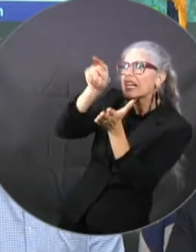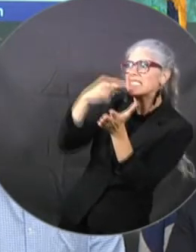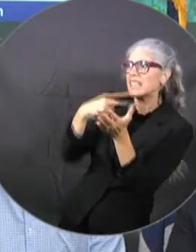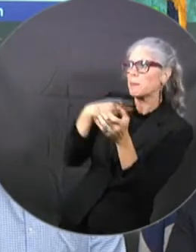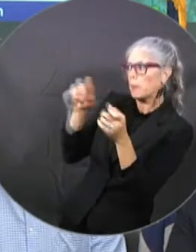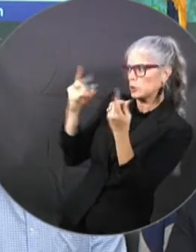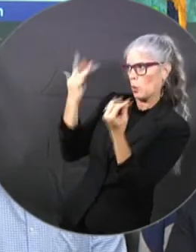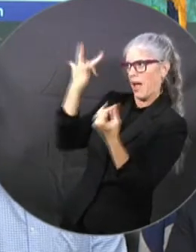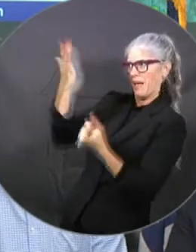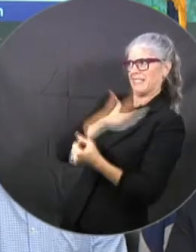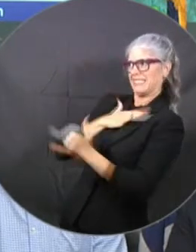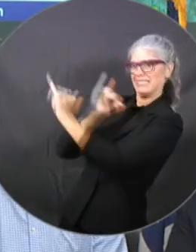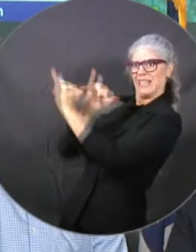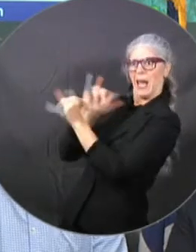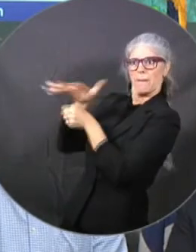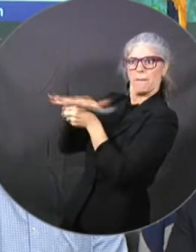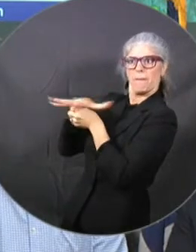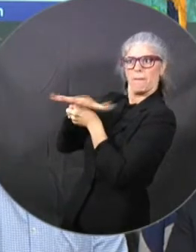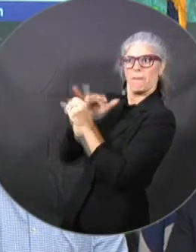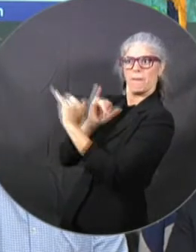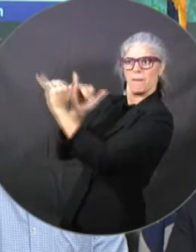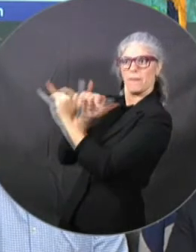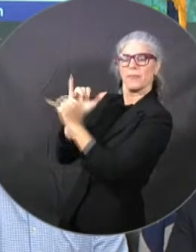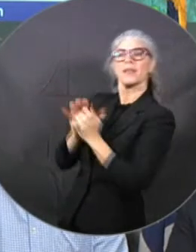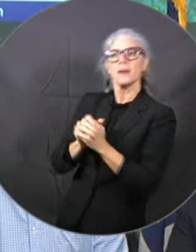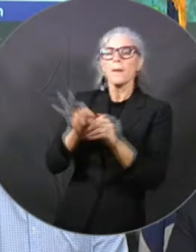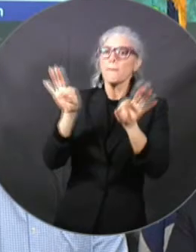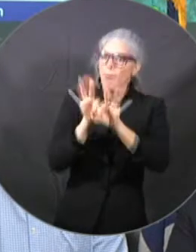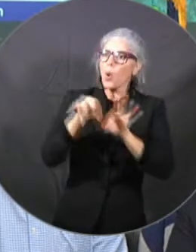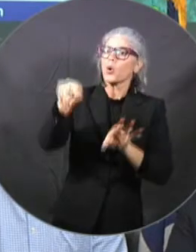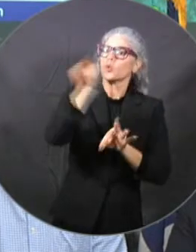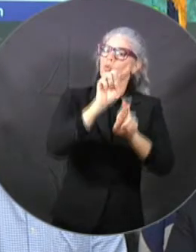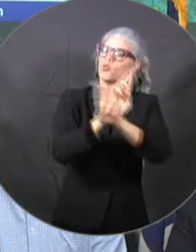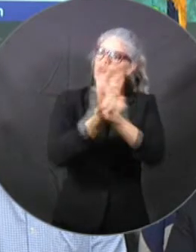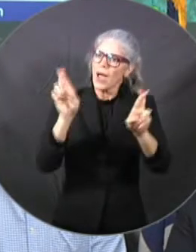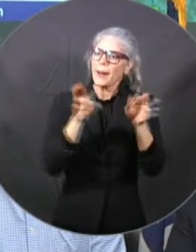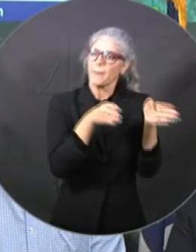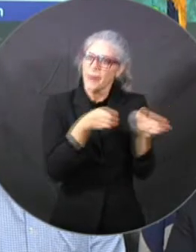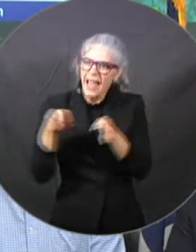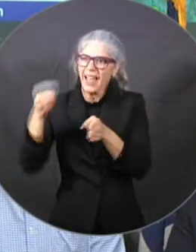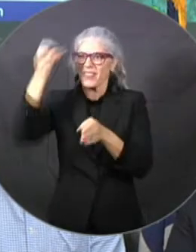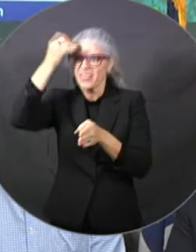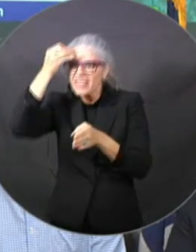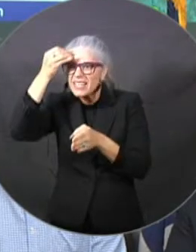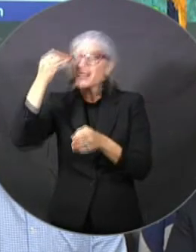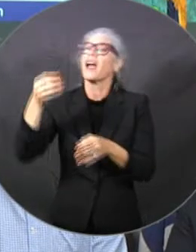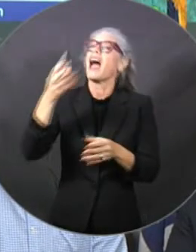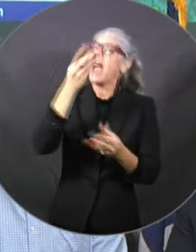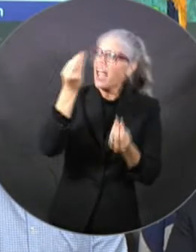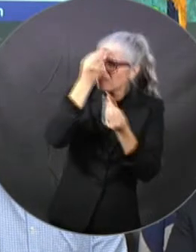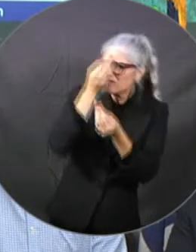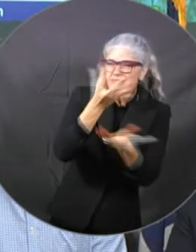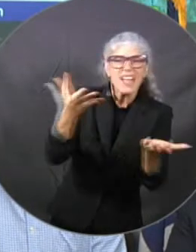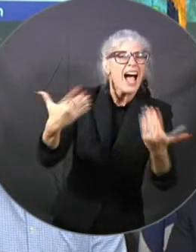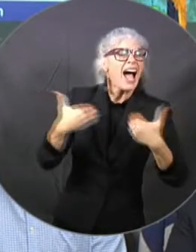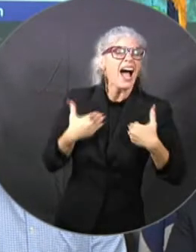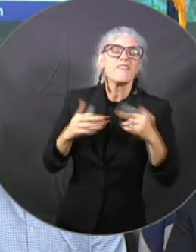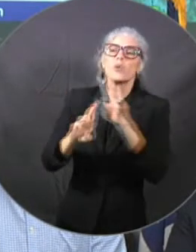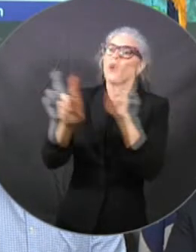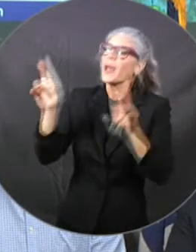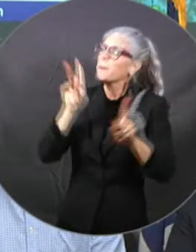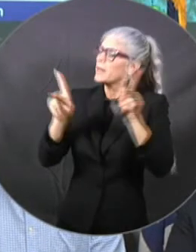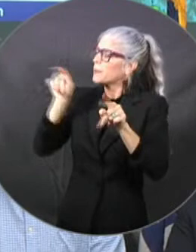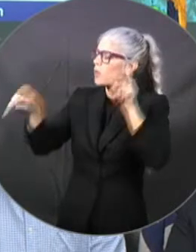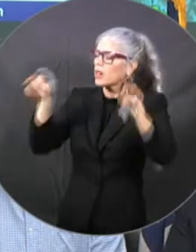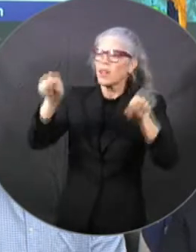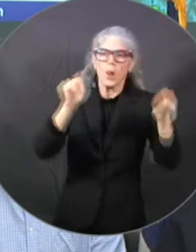We'll have all these people there. They're gonna be able to help everyone get back on their feet. But you got to do what you need to do to protect yourself and your family on